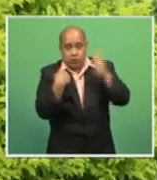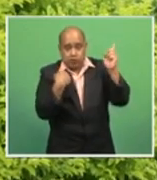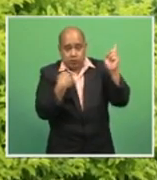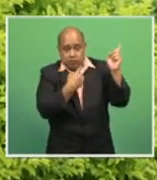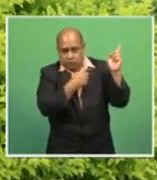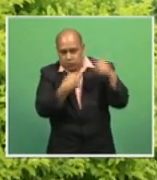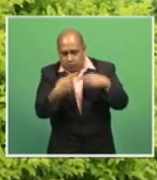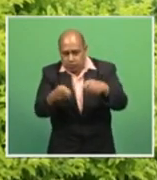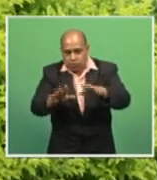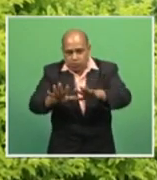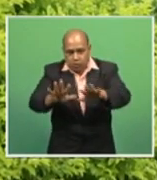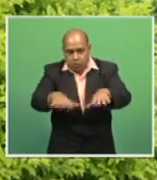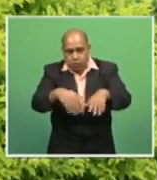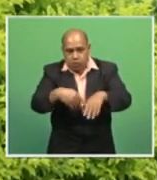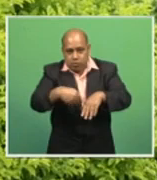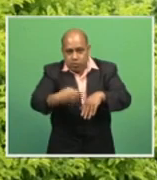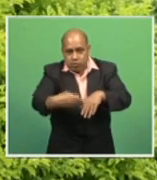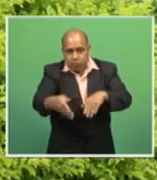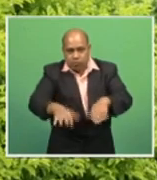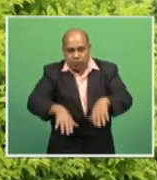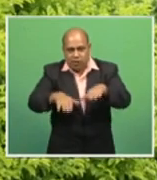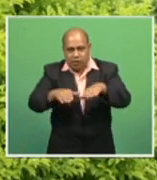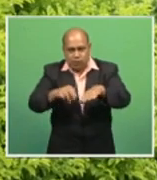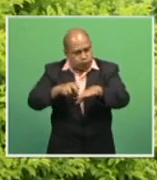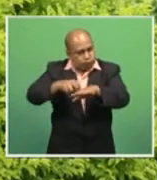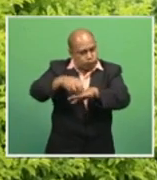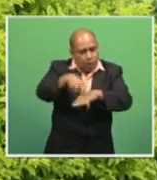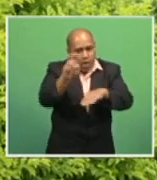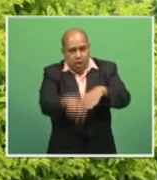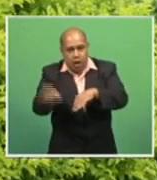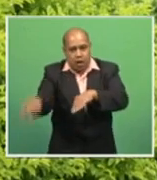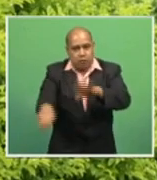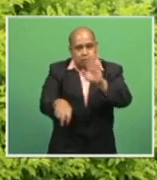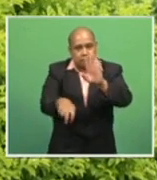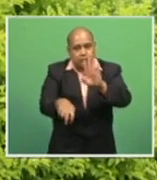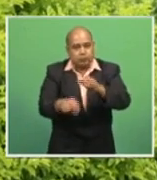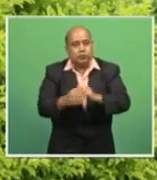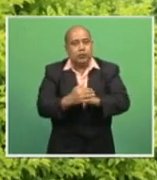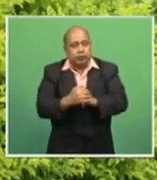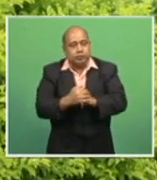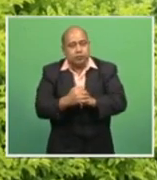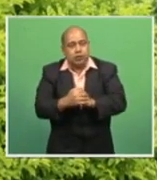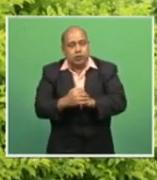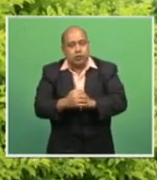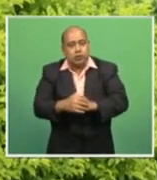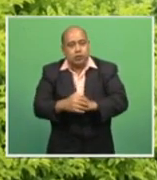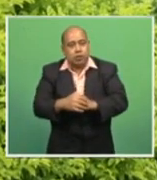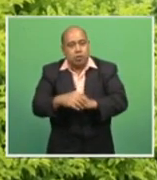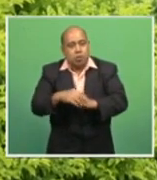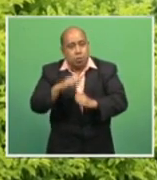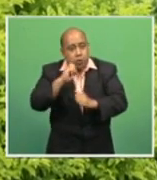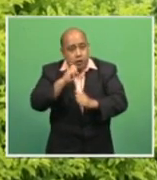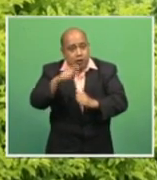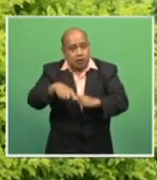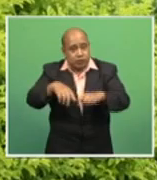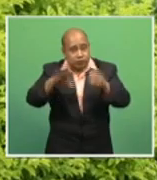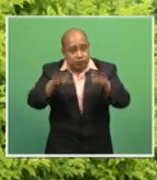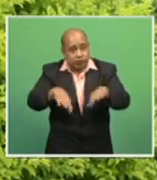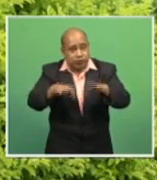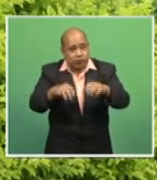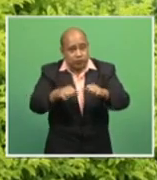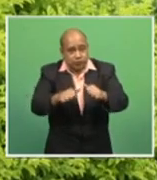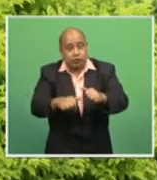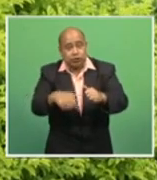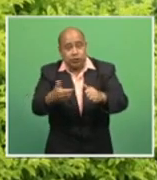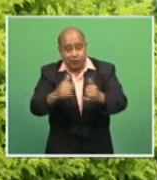advised to refrain from unnecessary movement. The drop of low pressure is expected to exit the group by Saturday. Kori Tandulala,